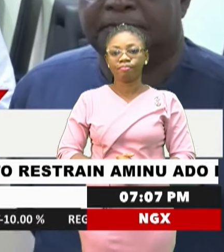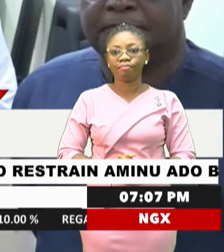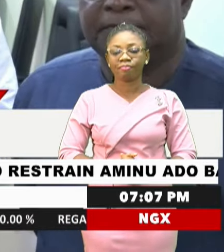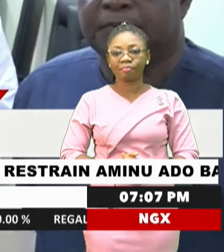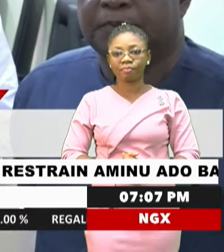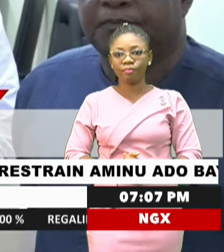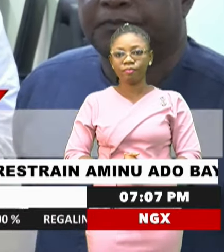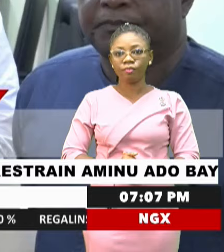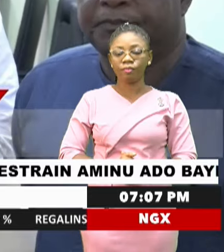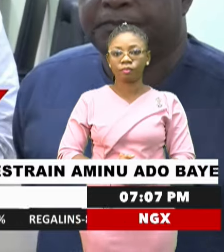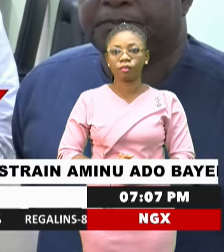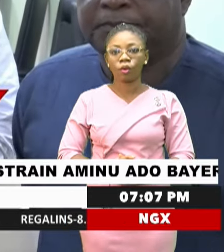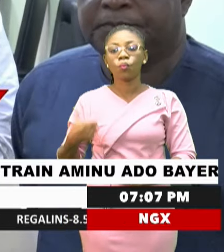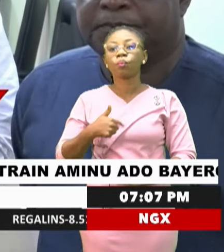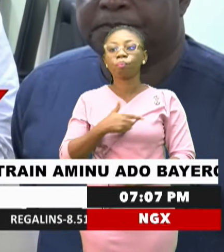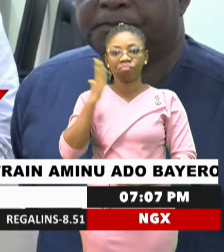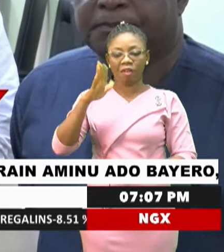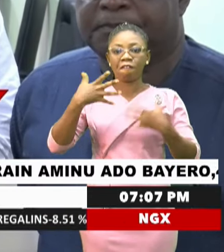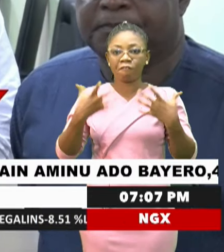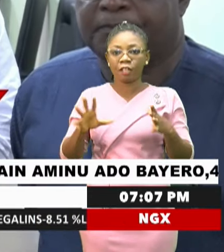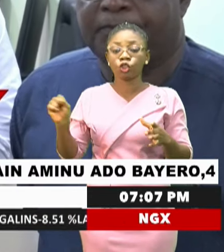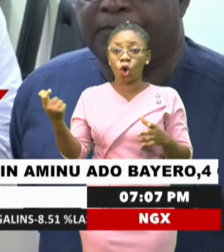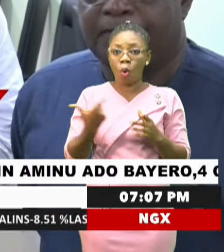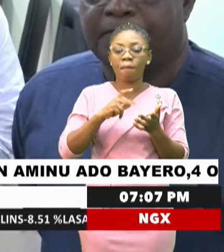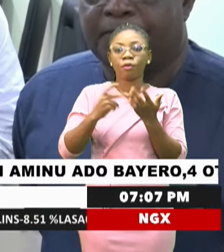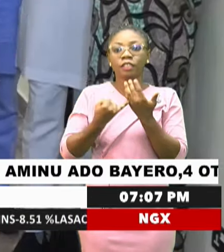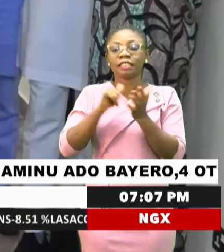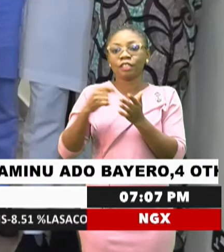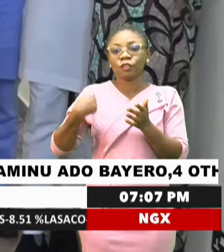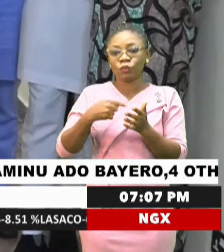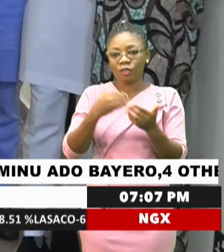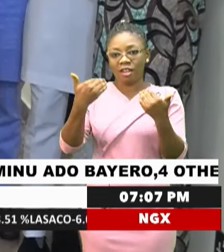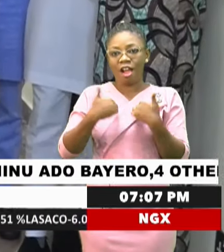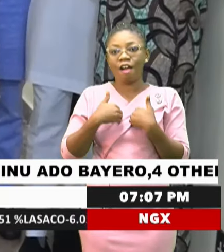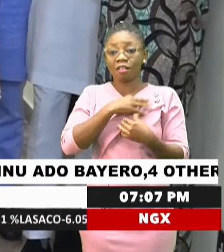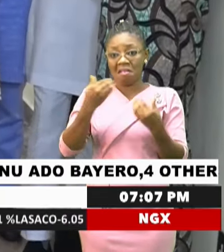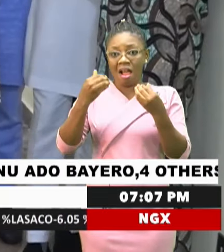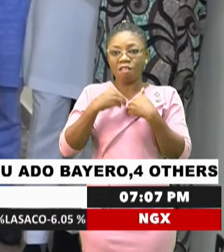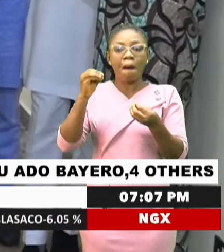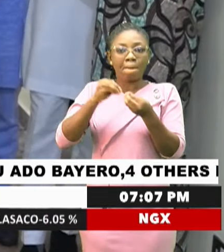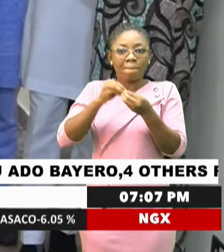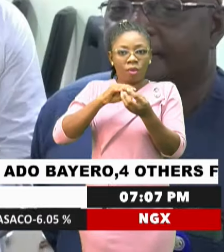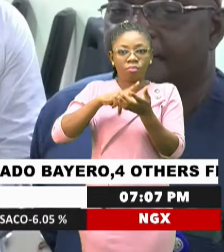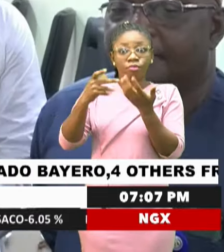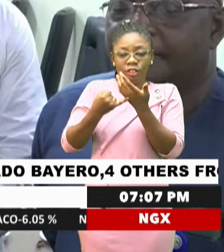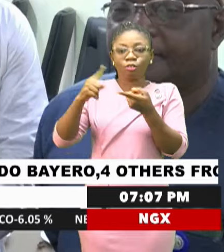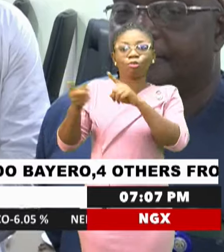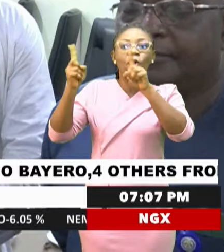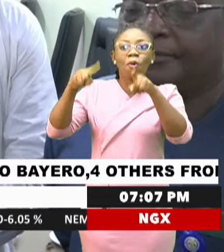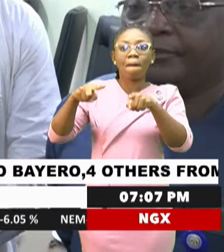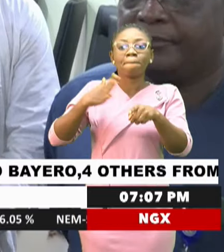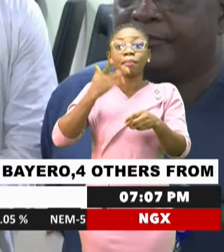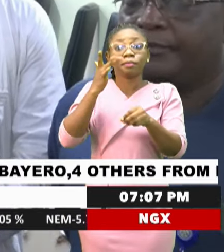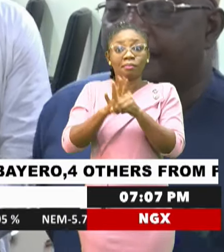Inshallah, we will finish all projects that we have outstanding and there are more projects to come. My assurance is